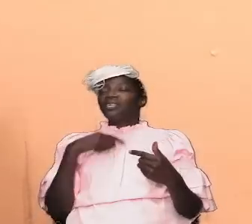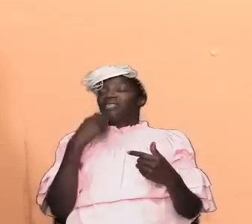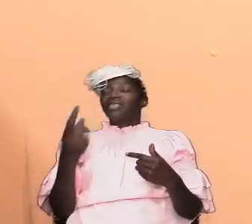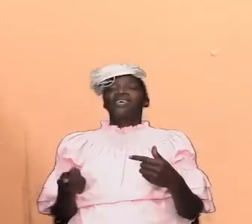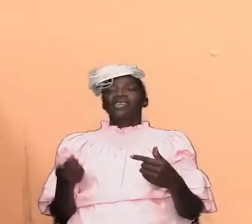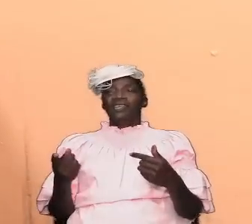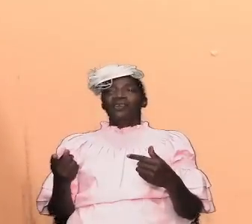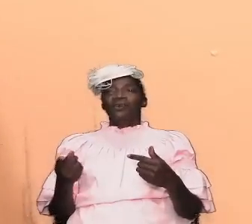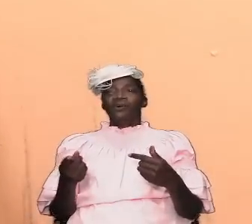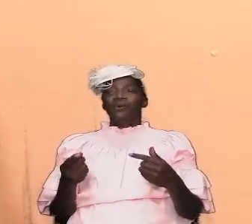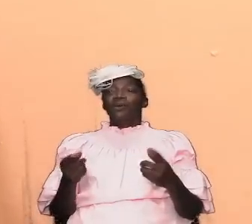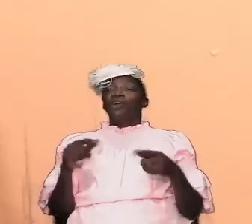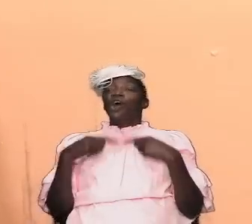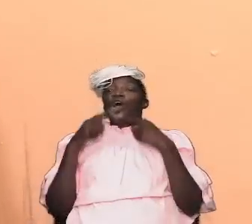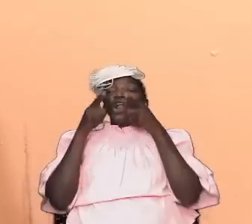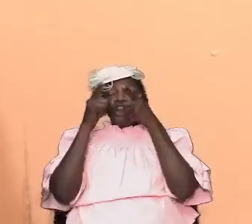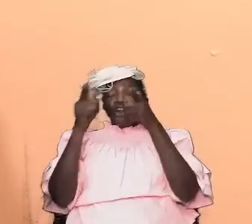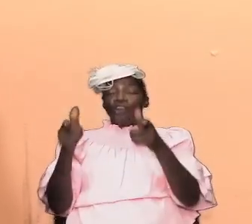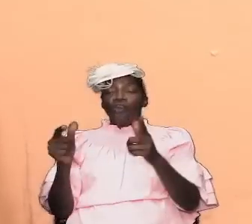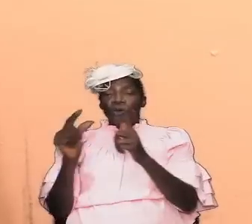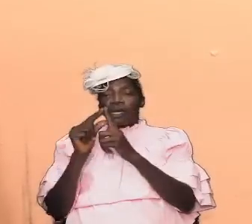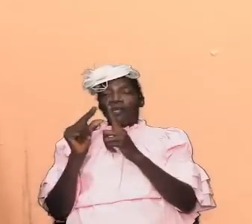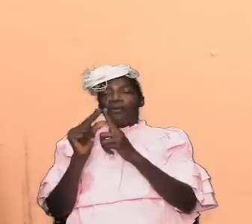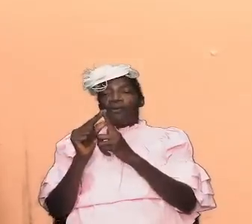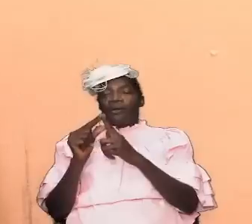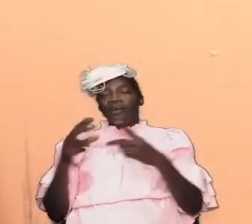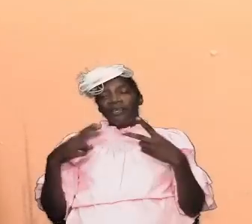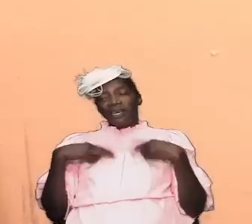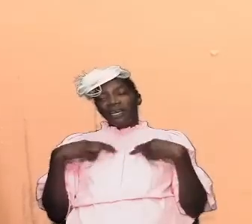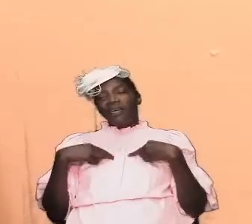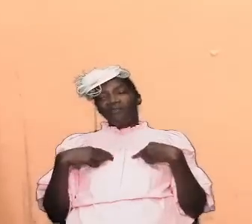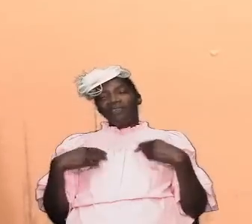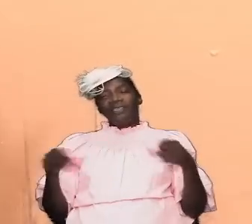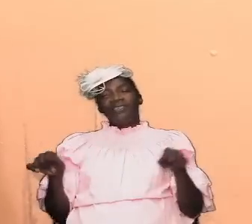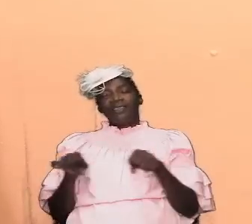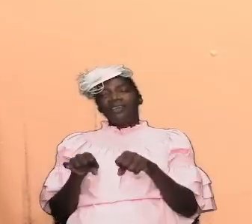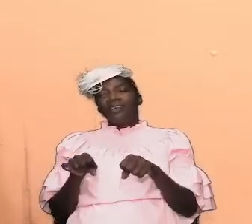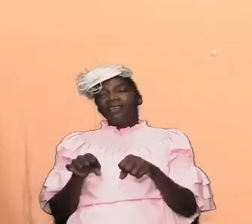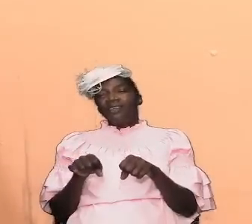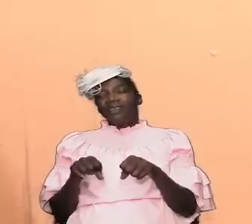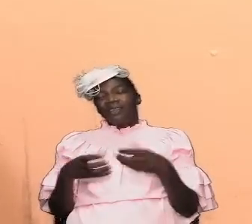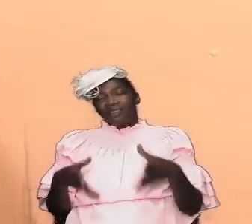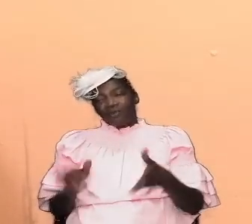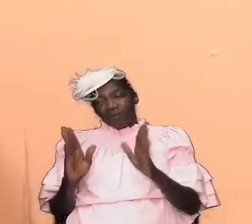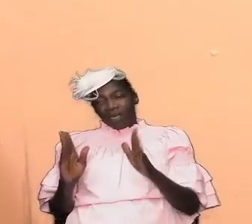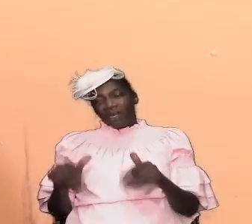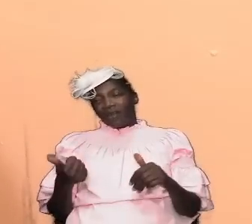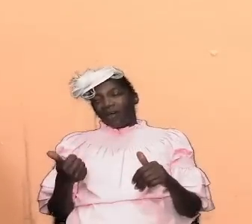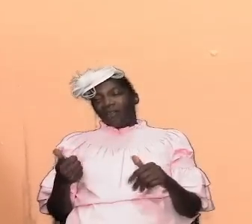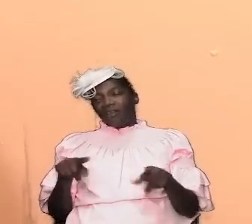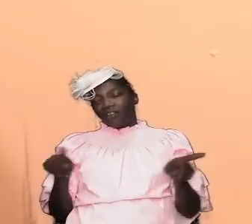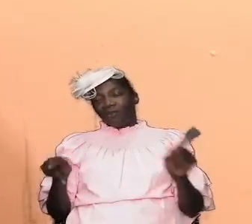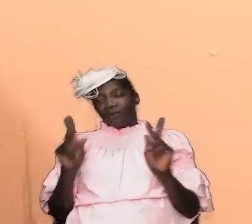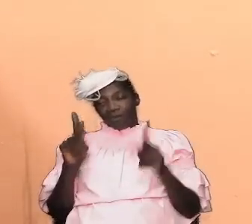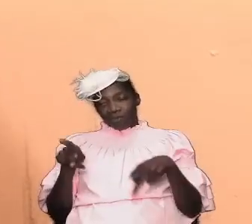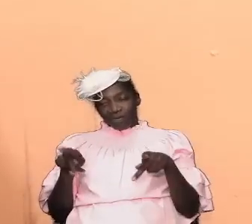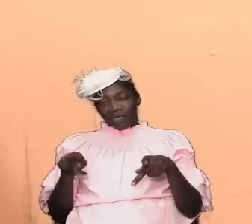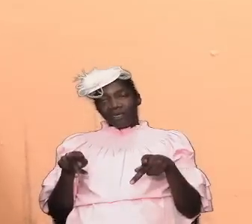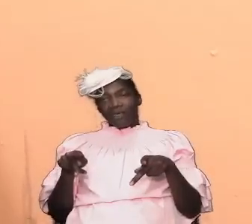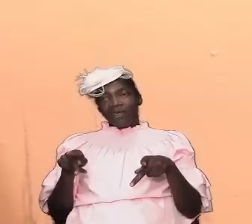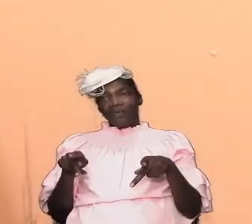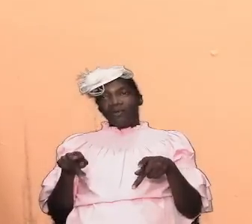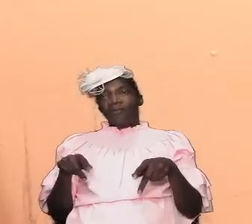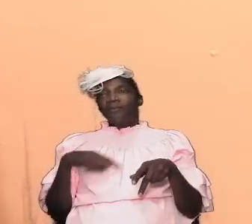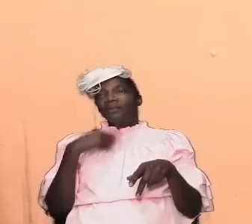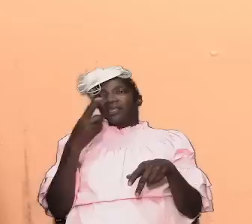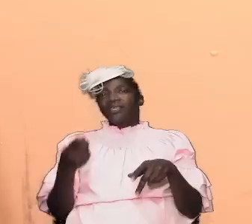we're just going to look at the word it will have its impact on others but i'm just putting on a blinker and i'm